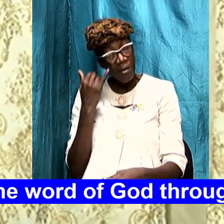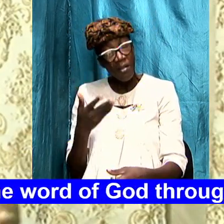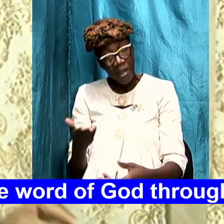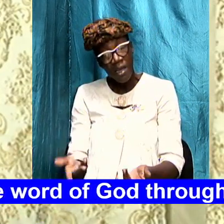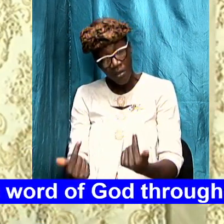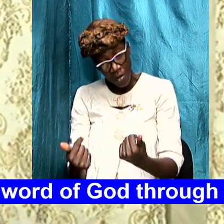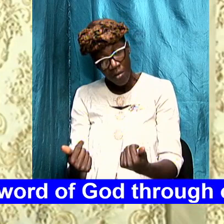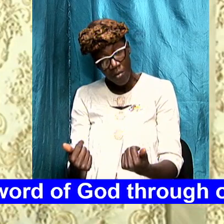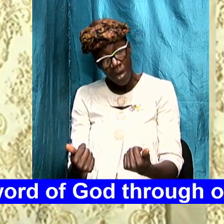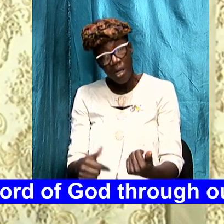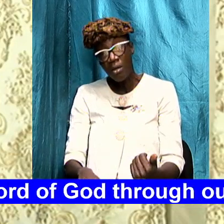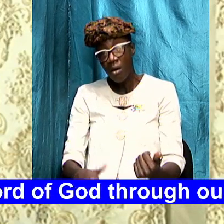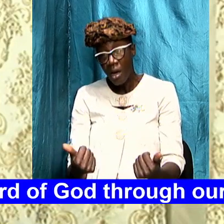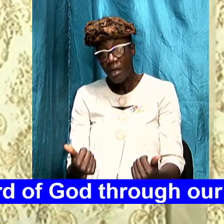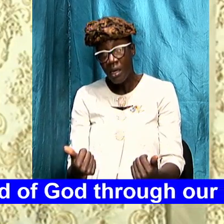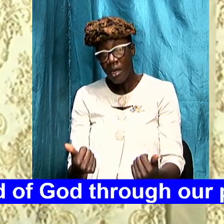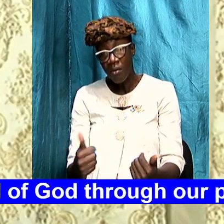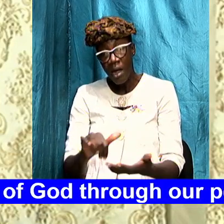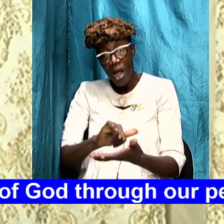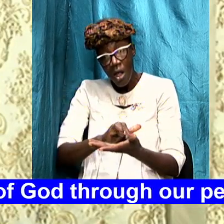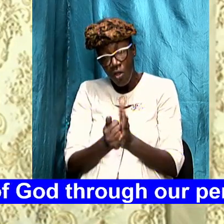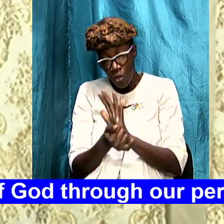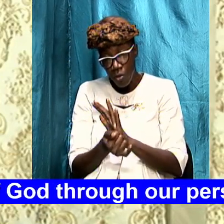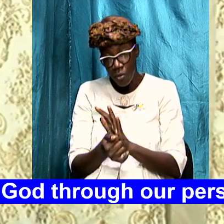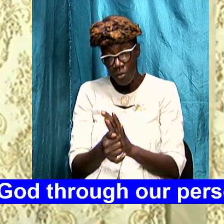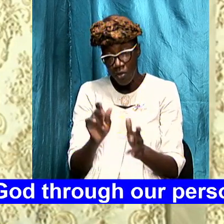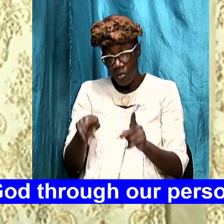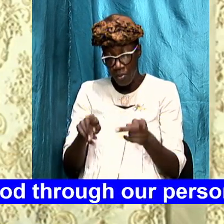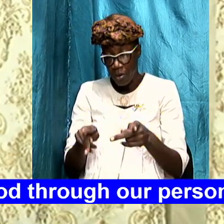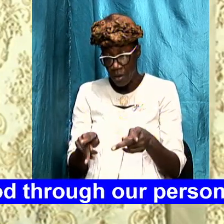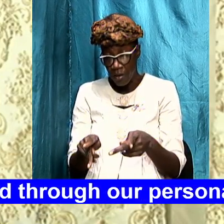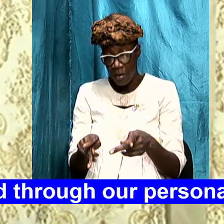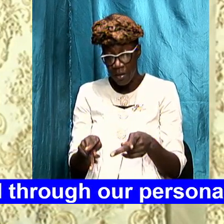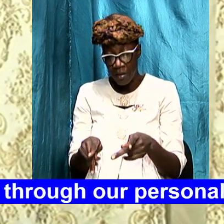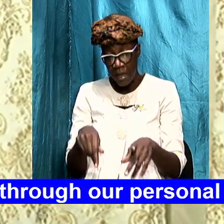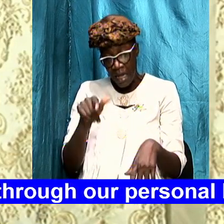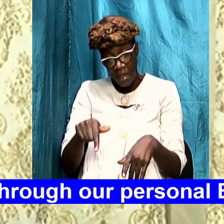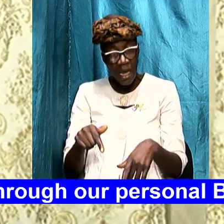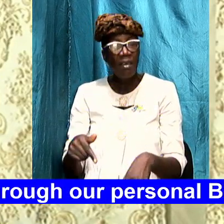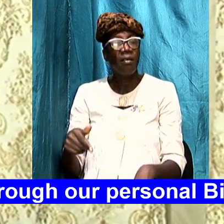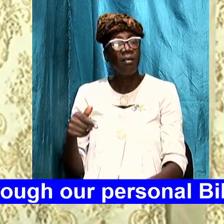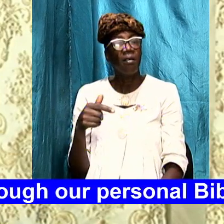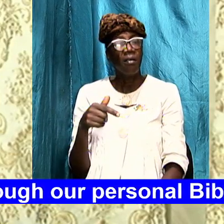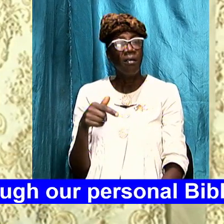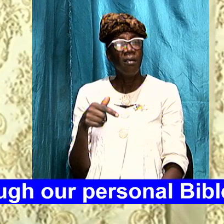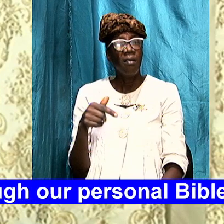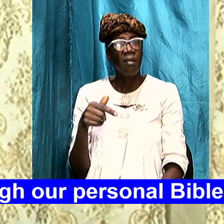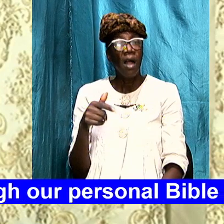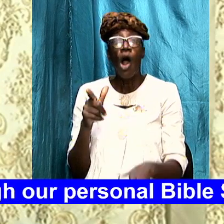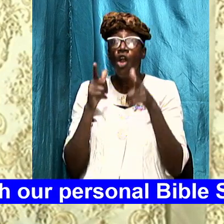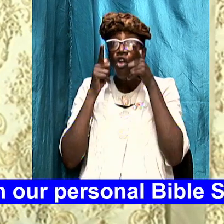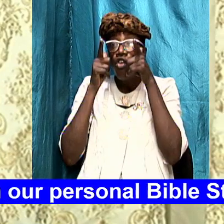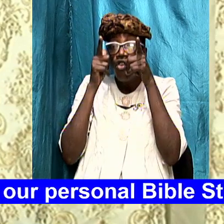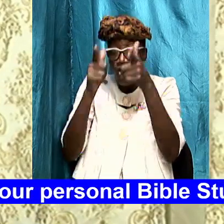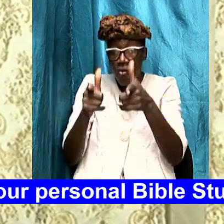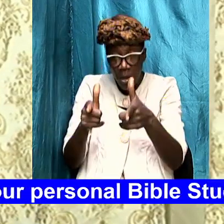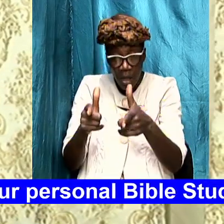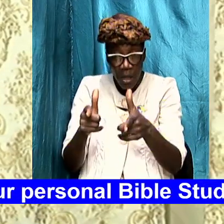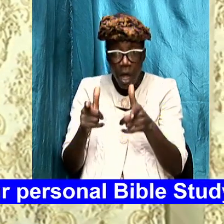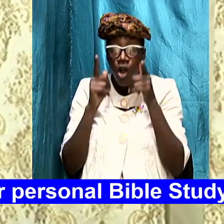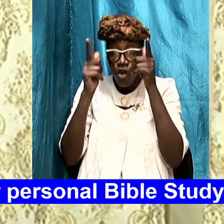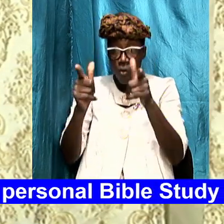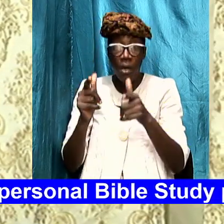as it was before in fact those that are predictors of future